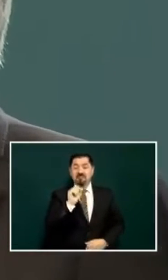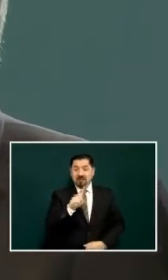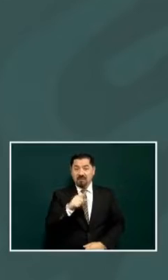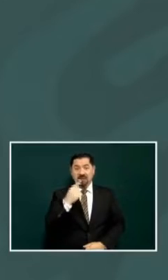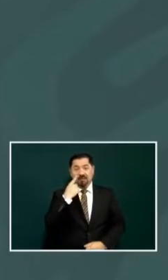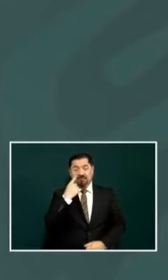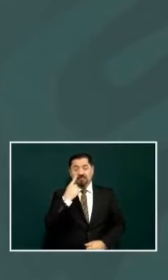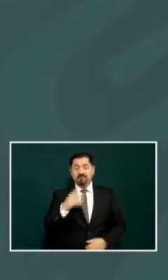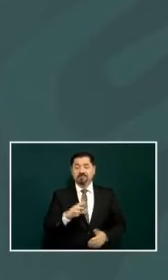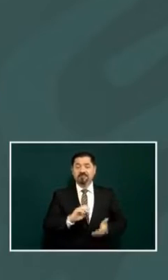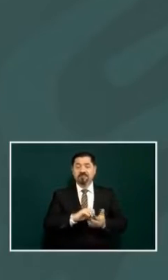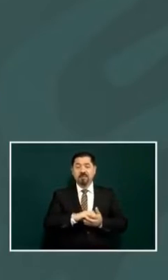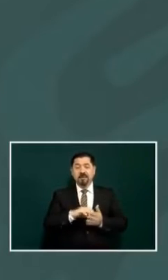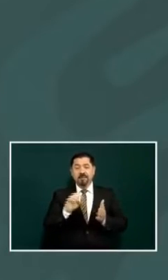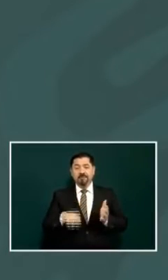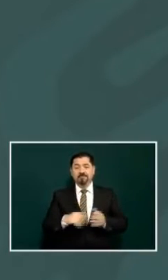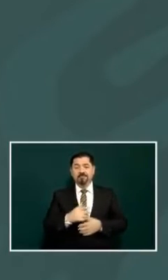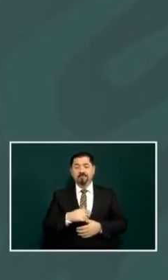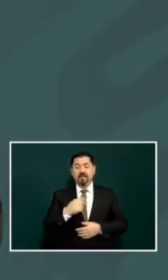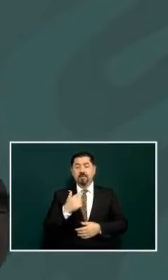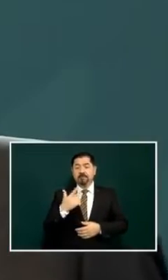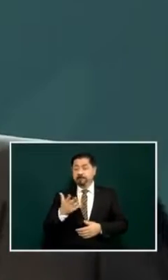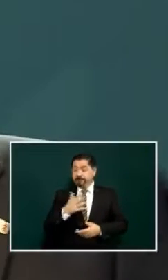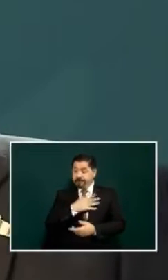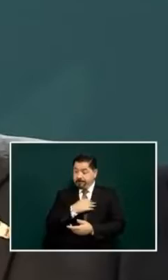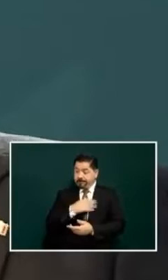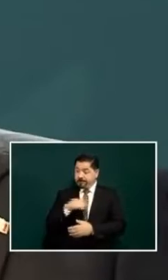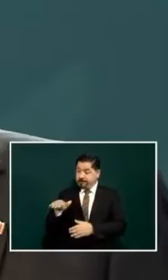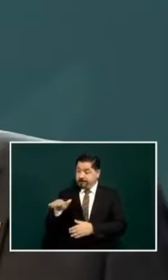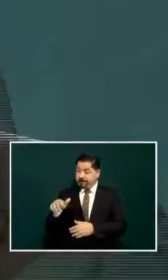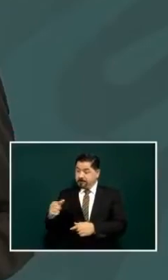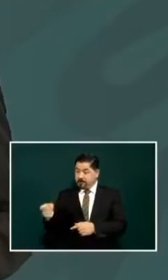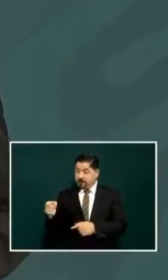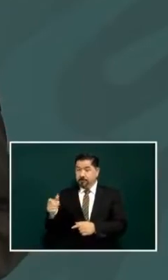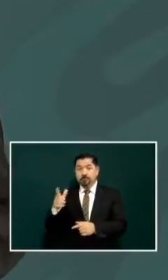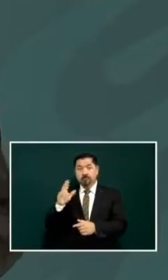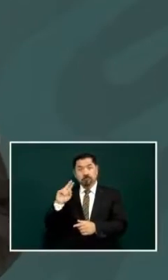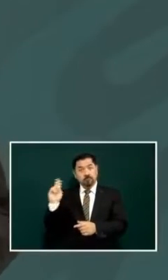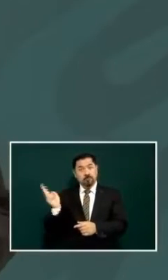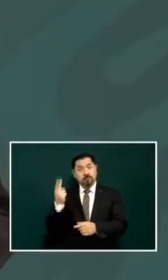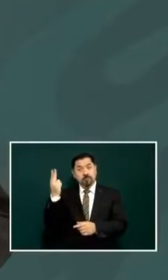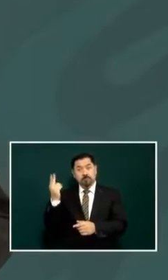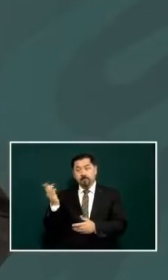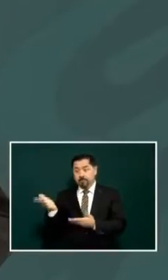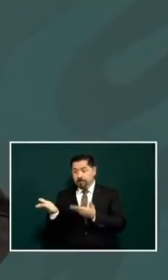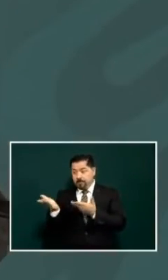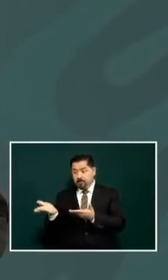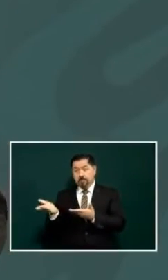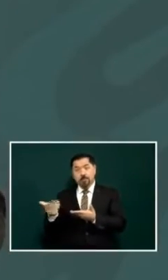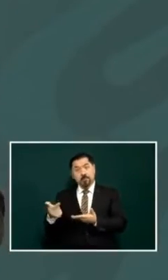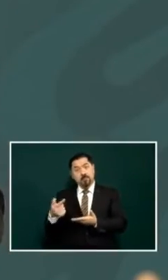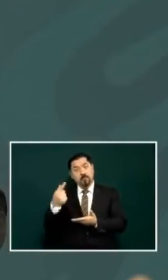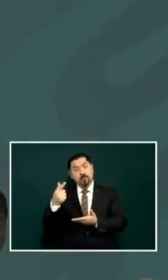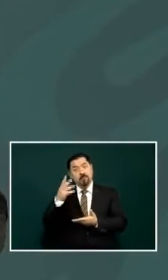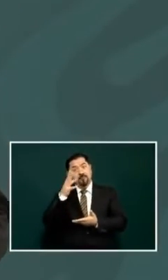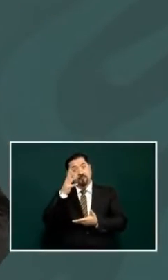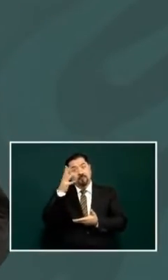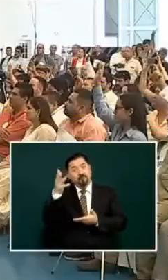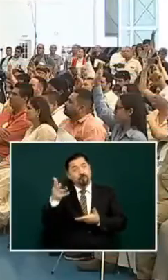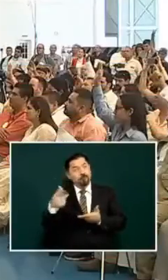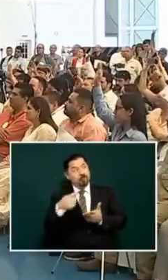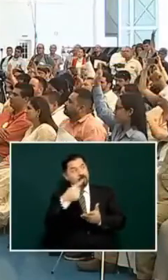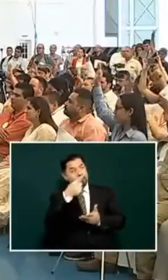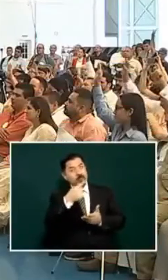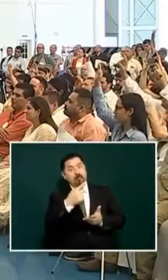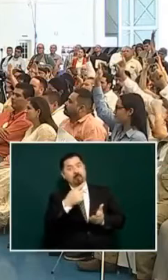son my son study so that when you grow up you can be like